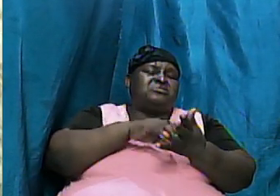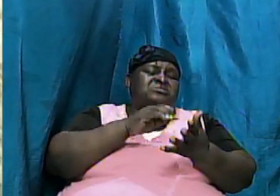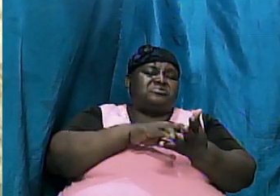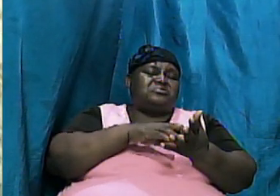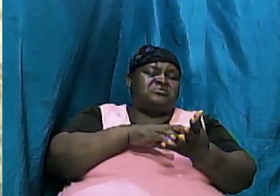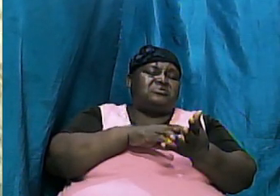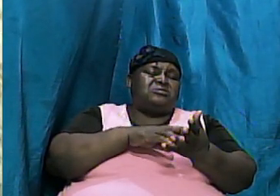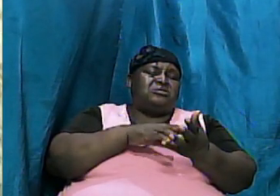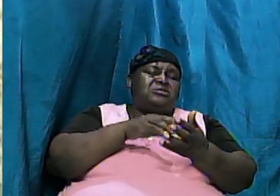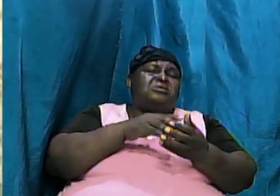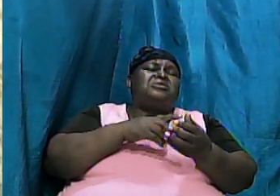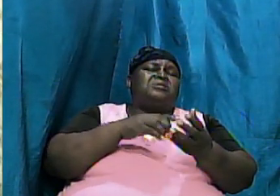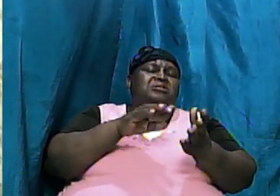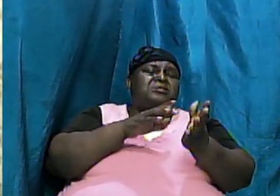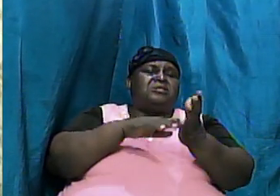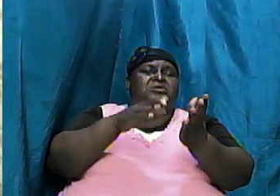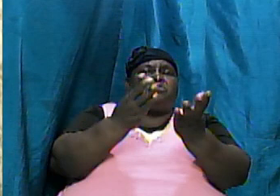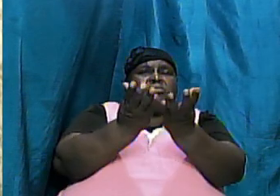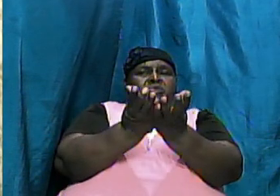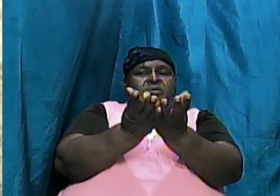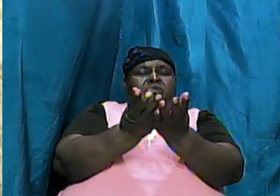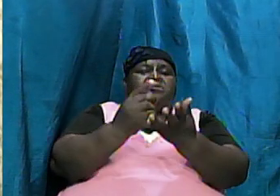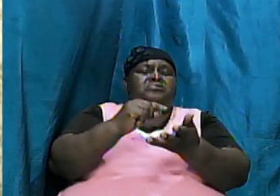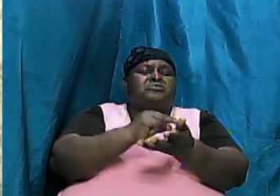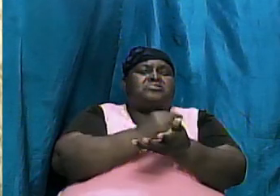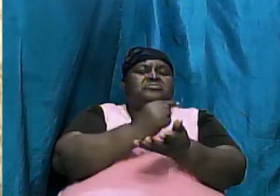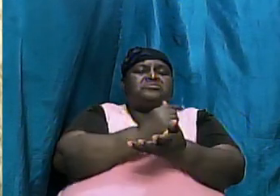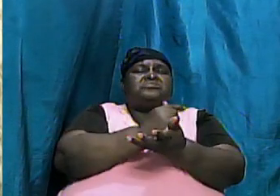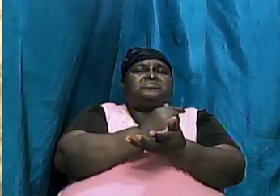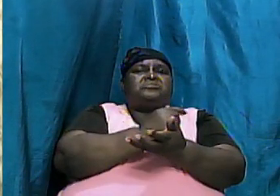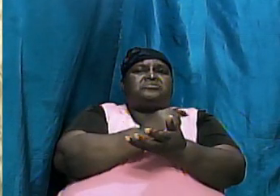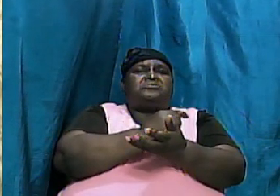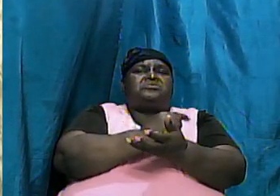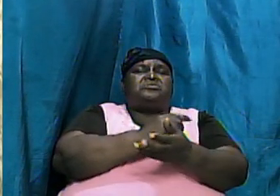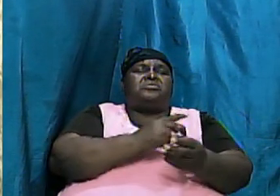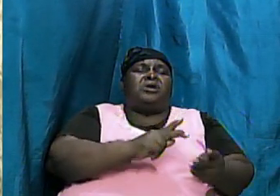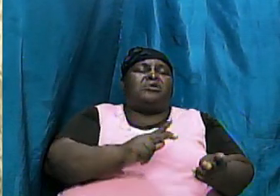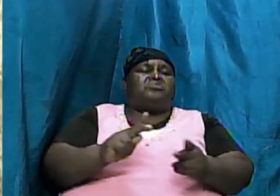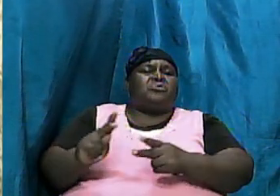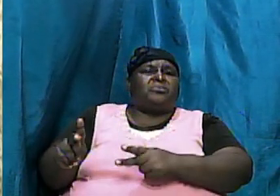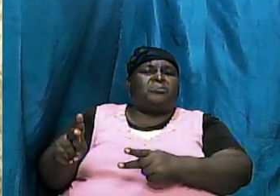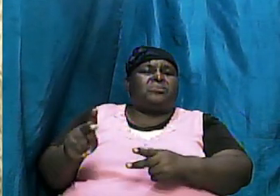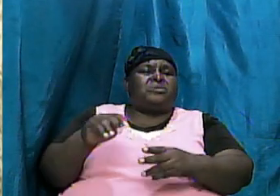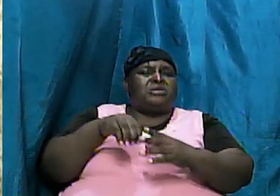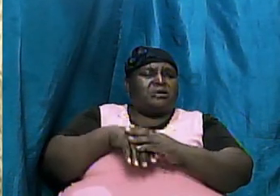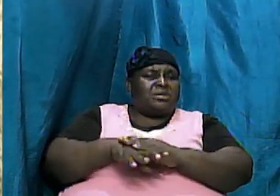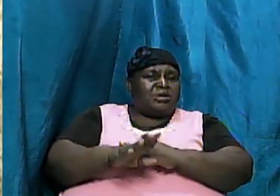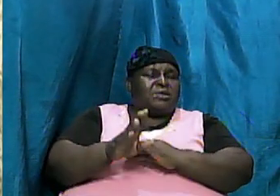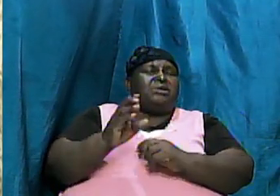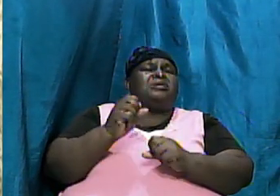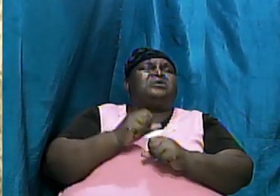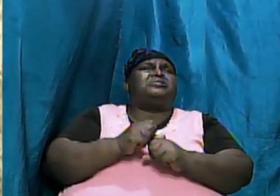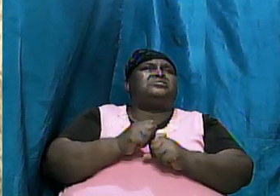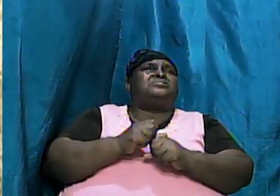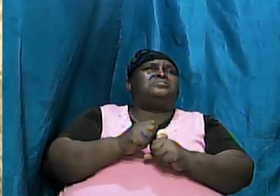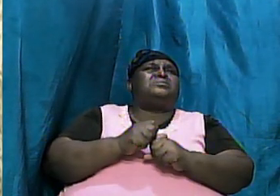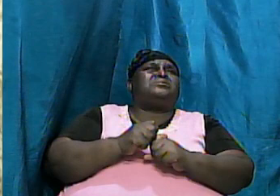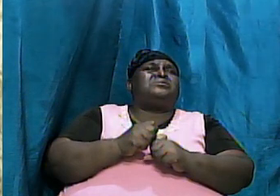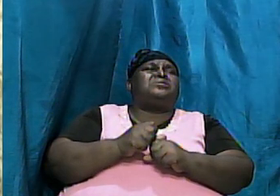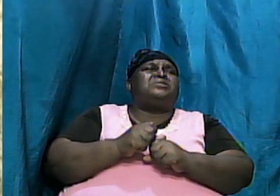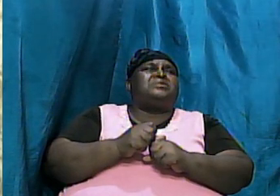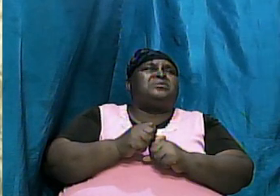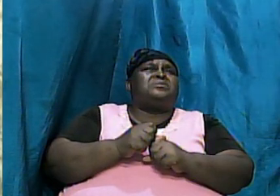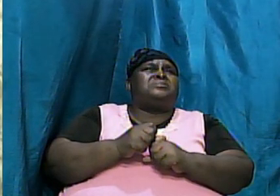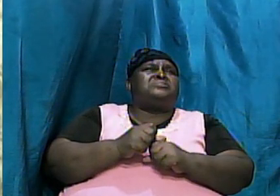and it is important that we put into context the different things that we have been